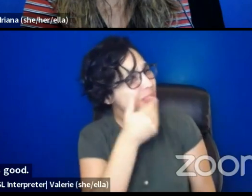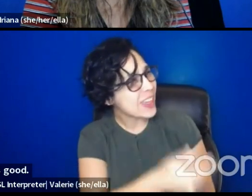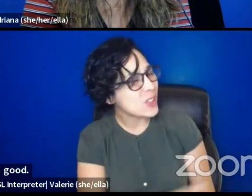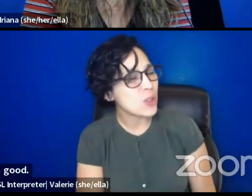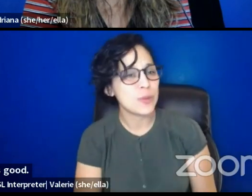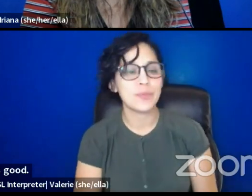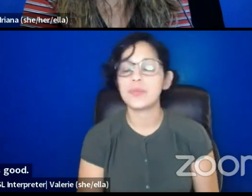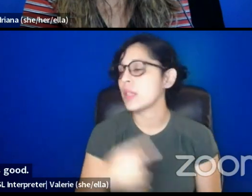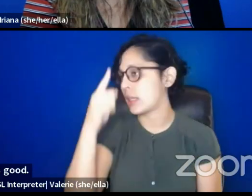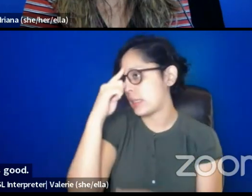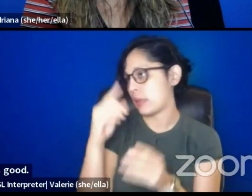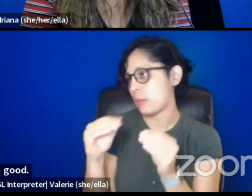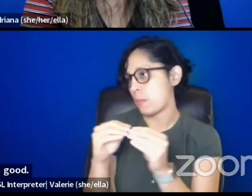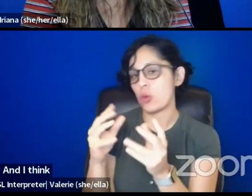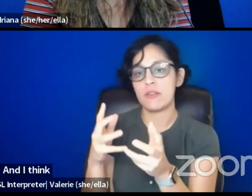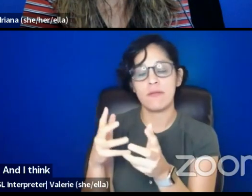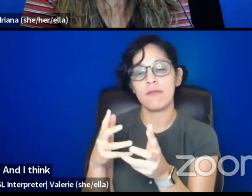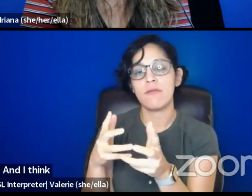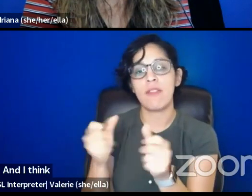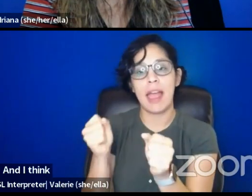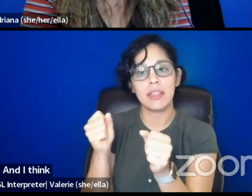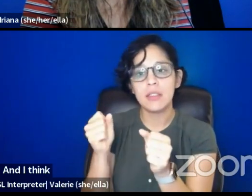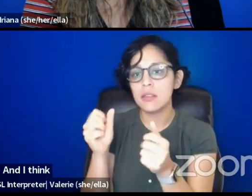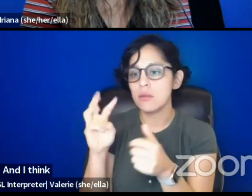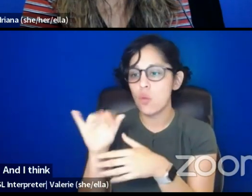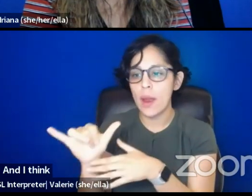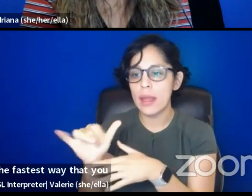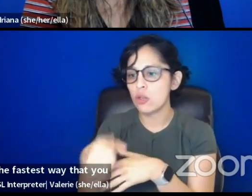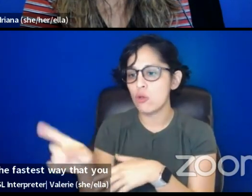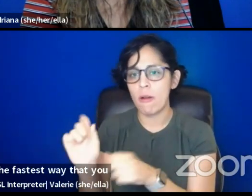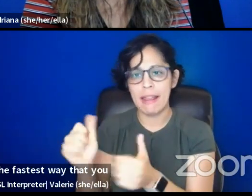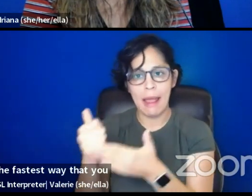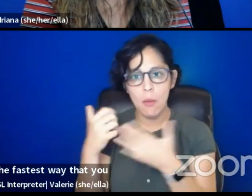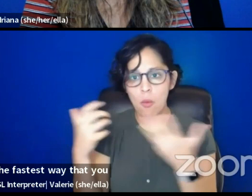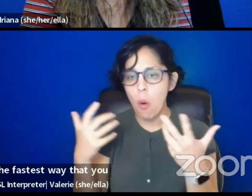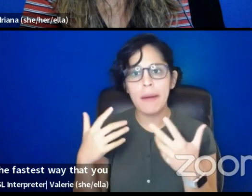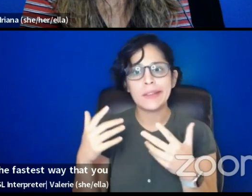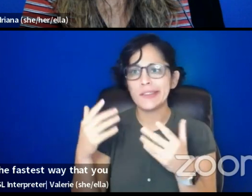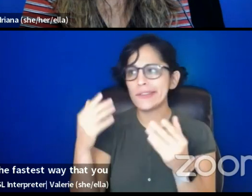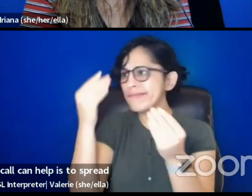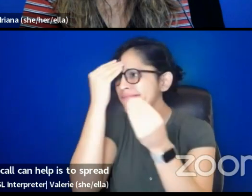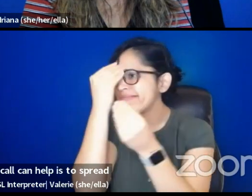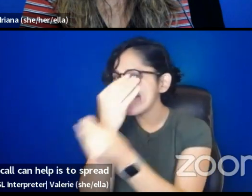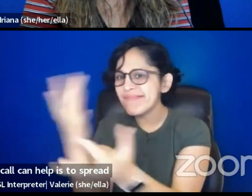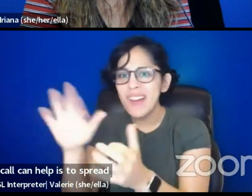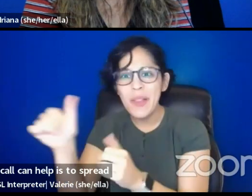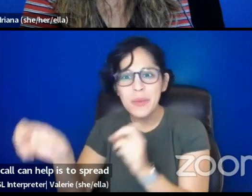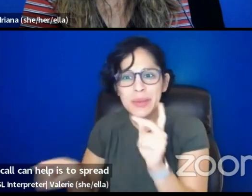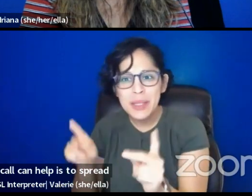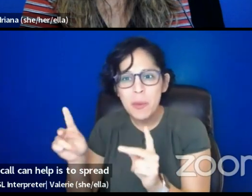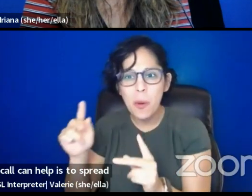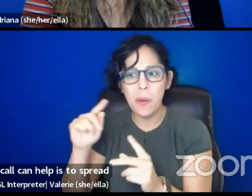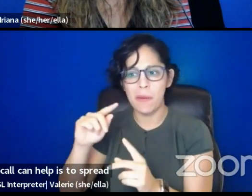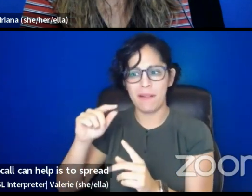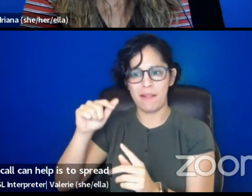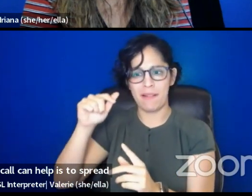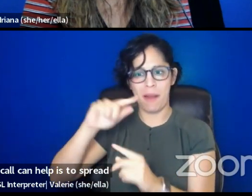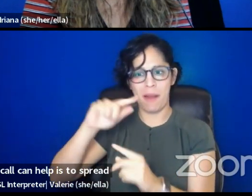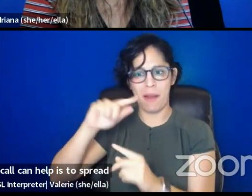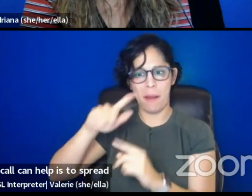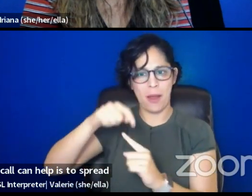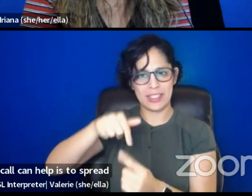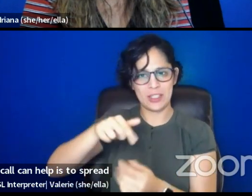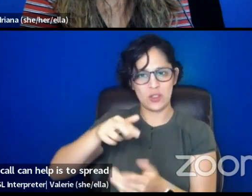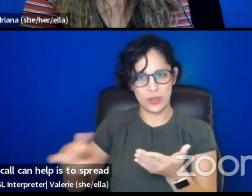the fastest way that, you know, anyone listening on the call can help is to spread the word as well, let folks know that these resources exist,